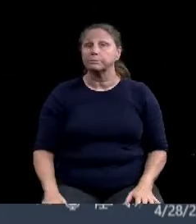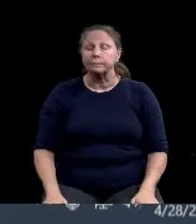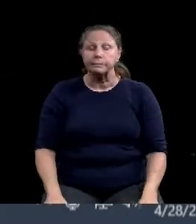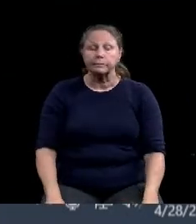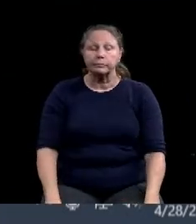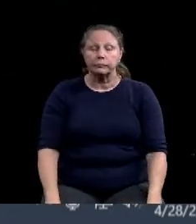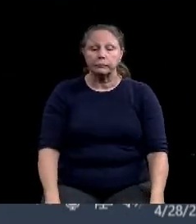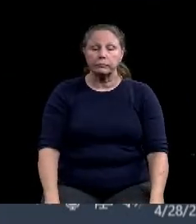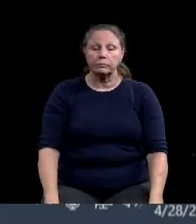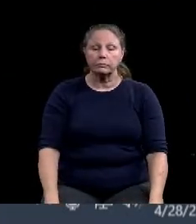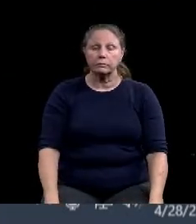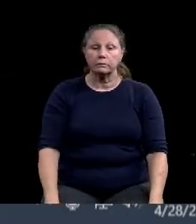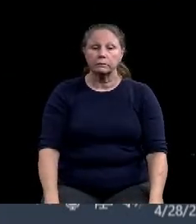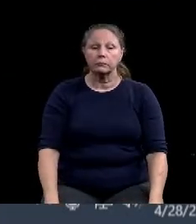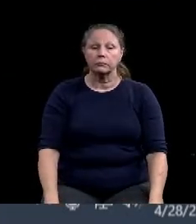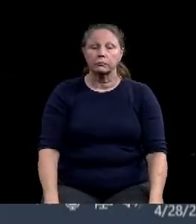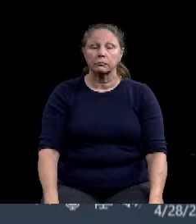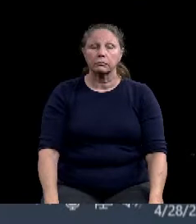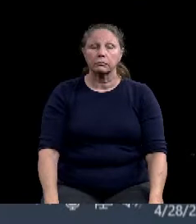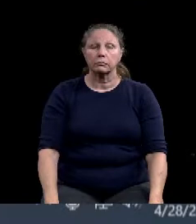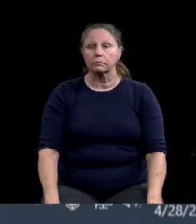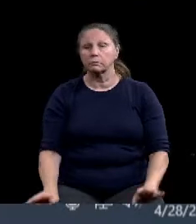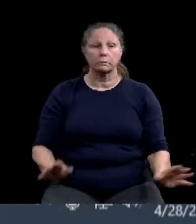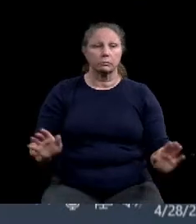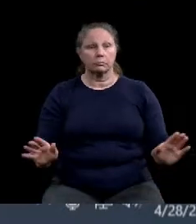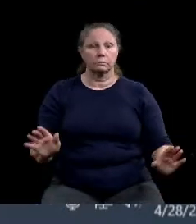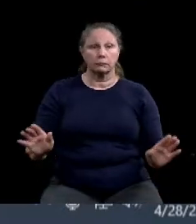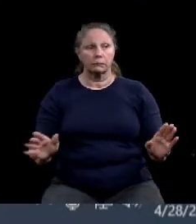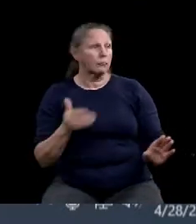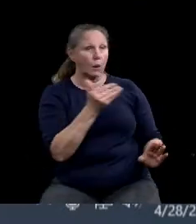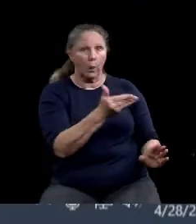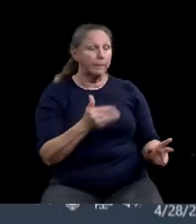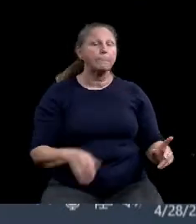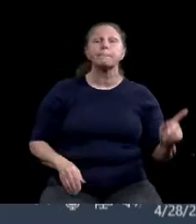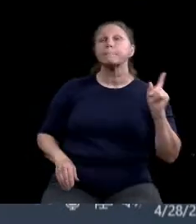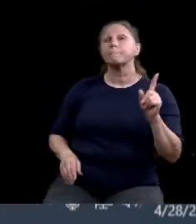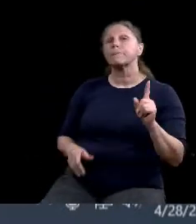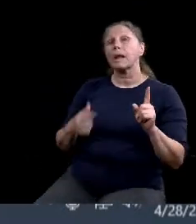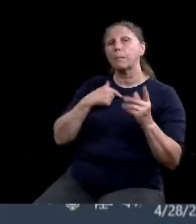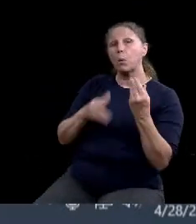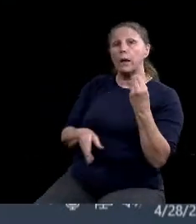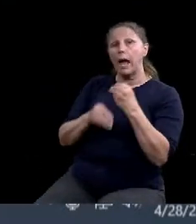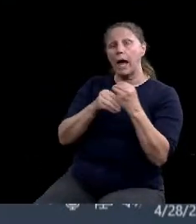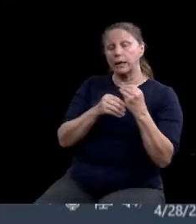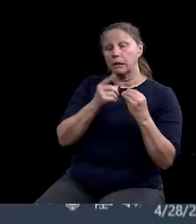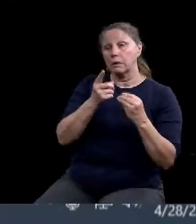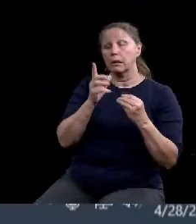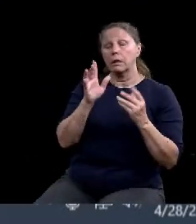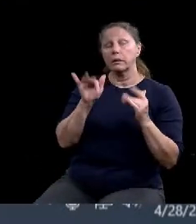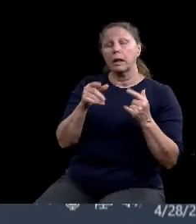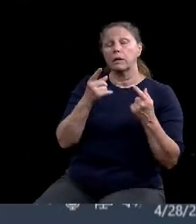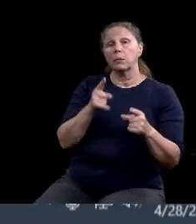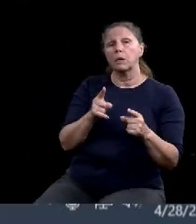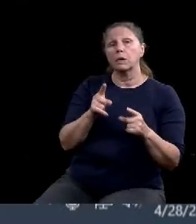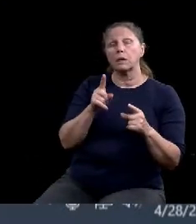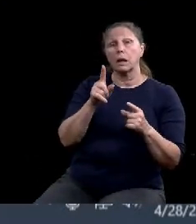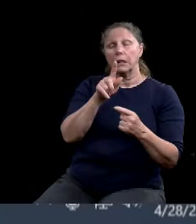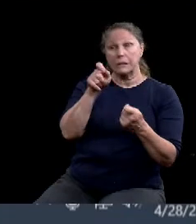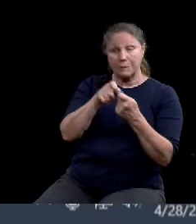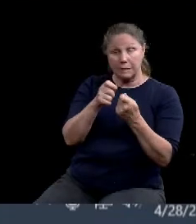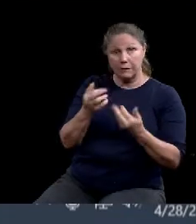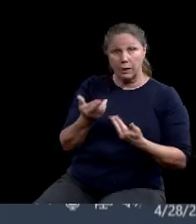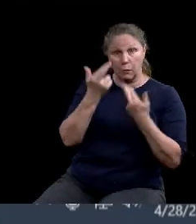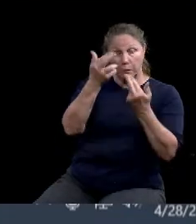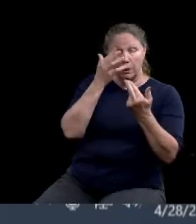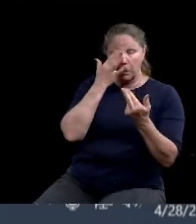Go ahead. All right. The only other thing I'll add is when it comes to those specific recommendations for people being out in public, the governor's plan,